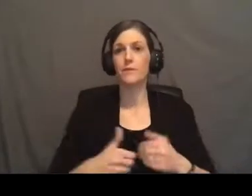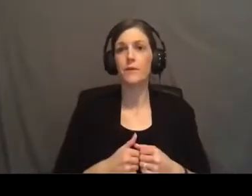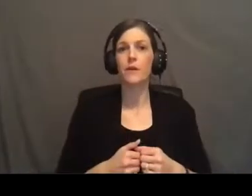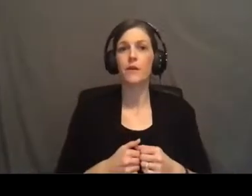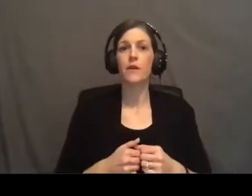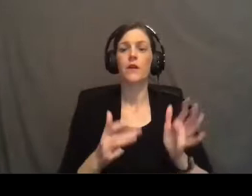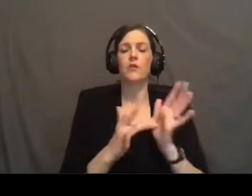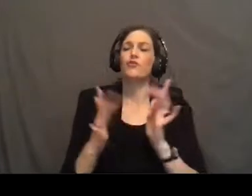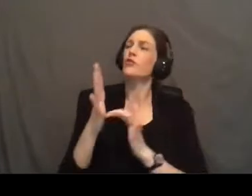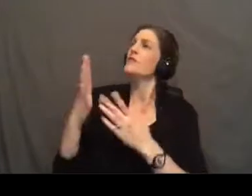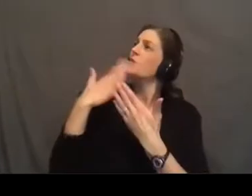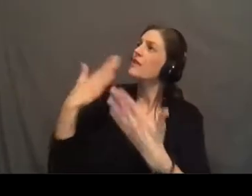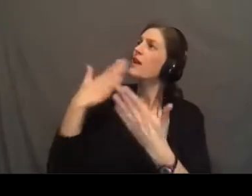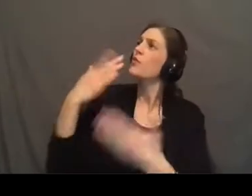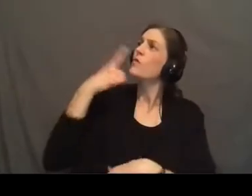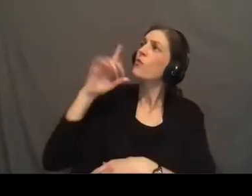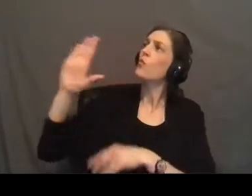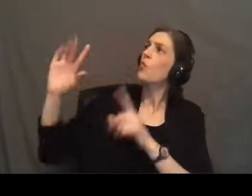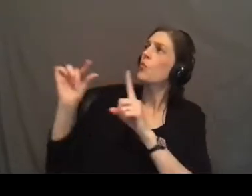Jesus we thank you for your word